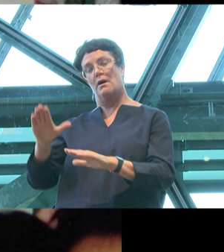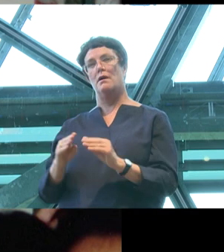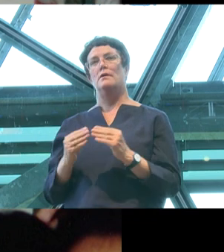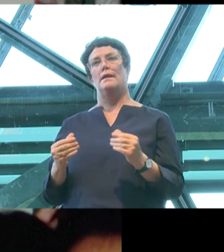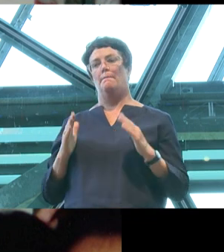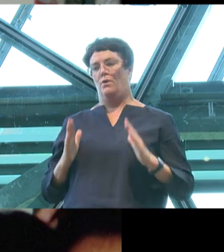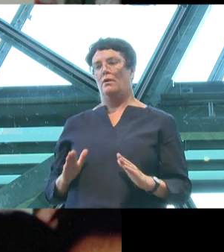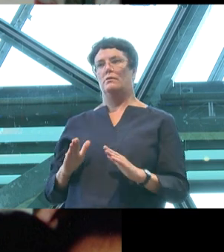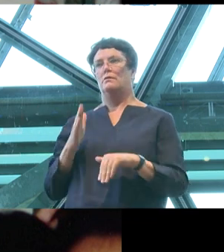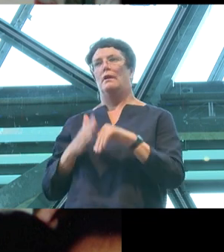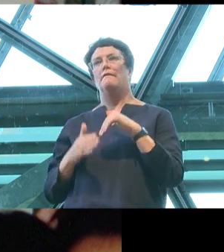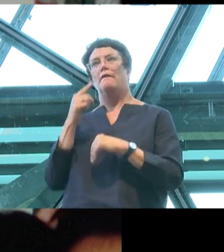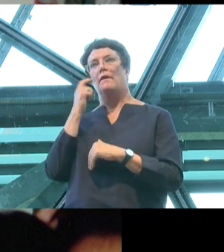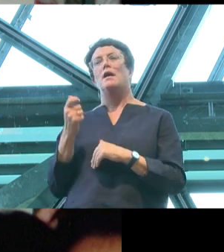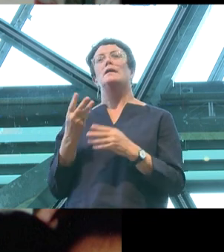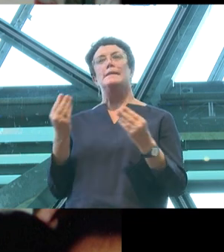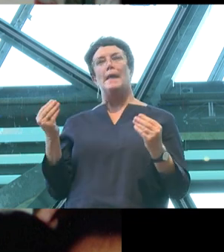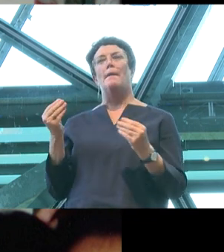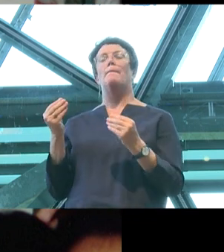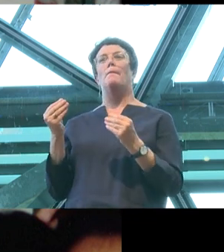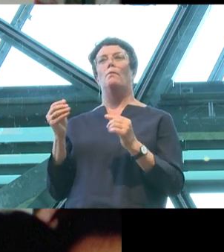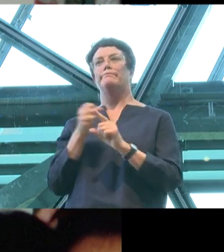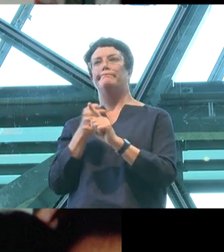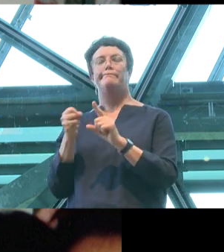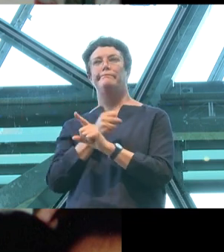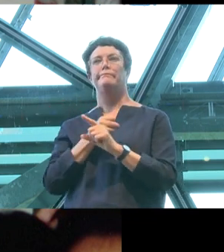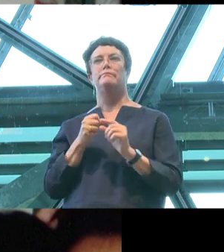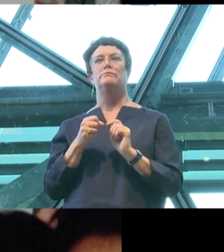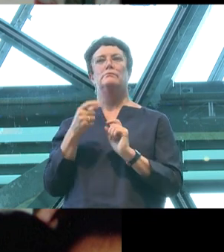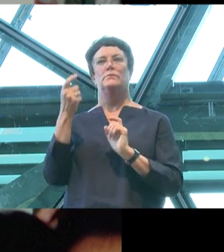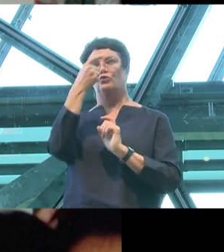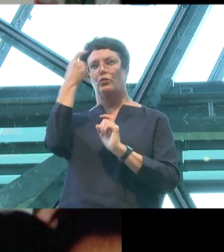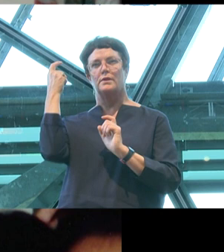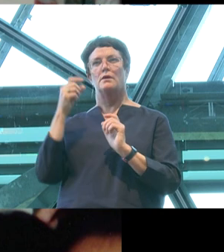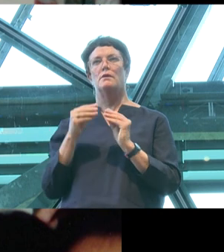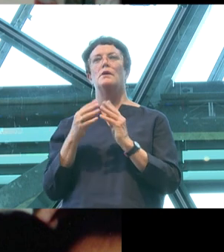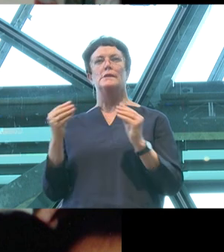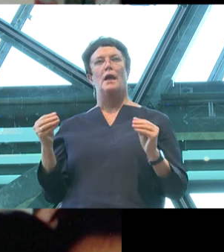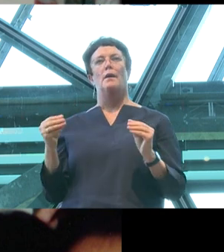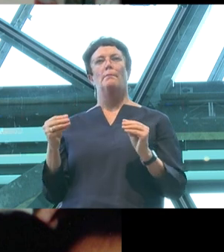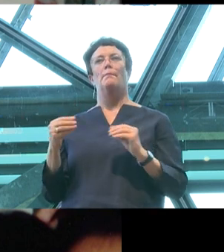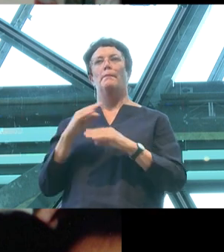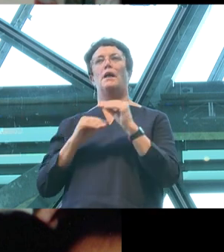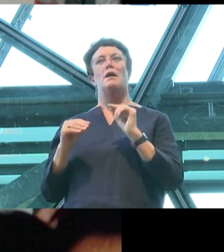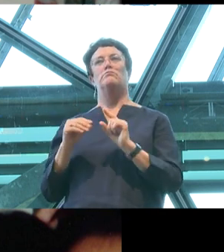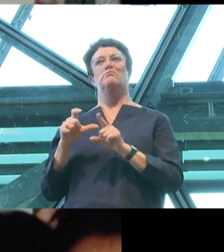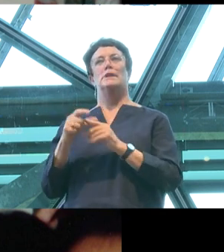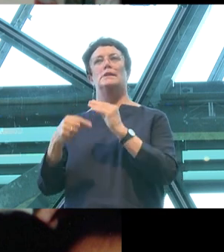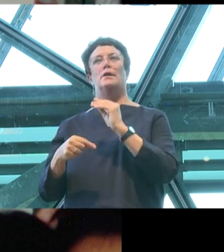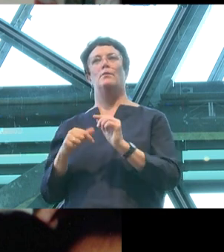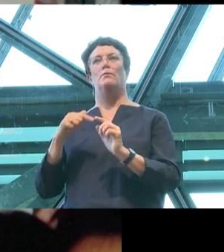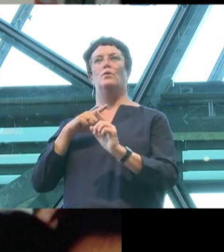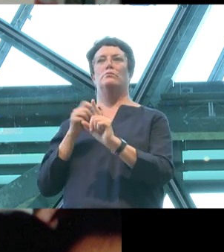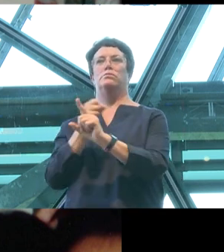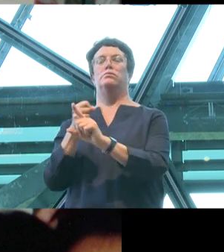significantly disabled. Many were traumatised. This was an era where poof-de-bashing was considered a